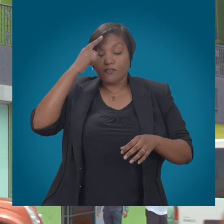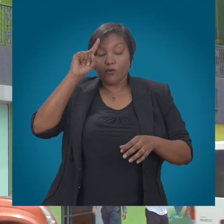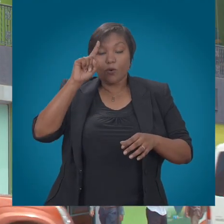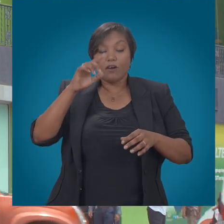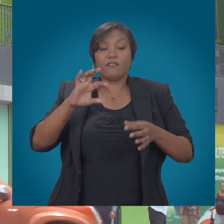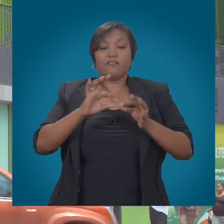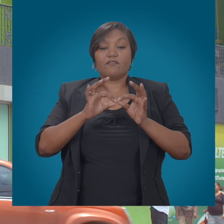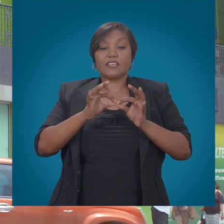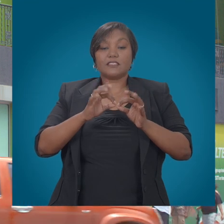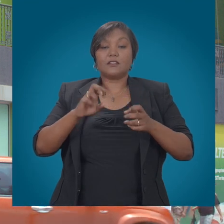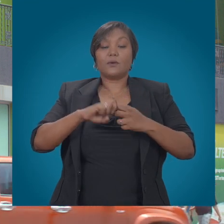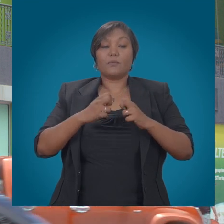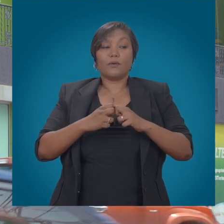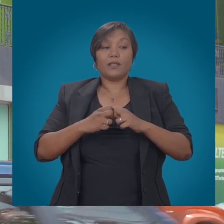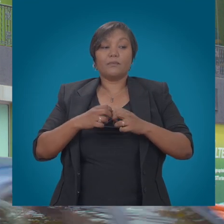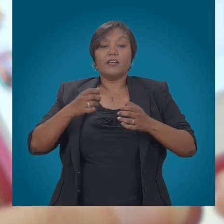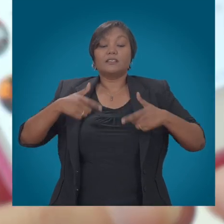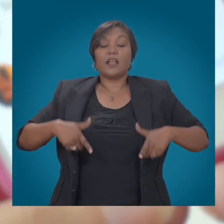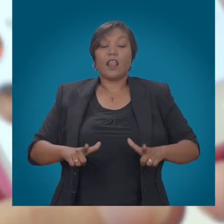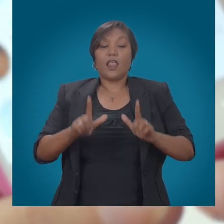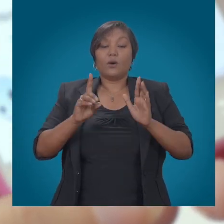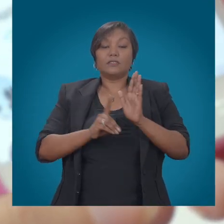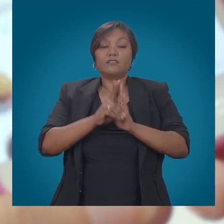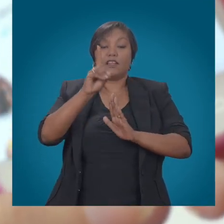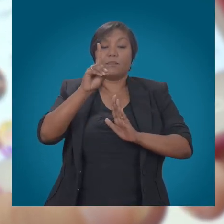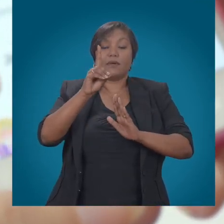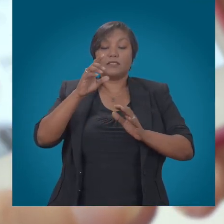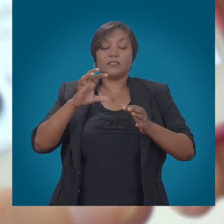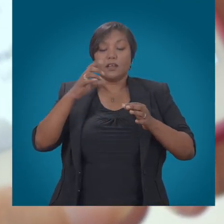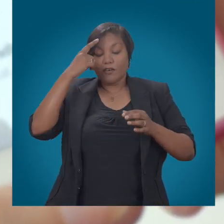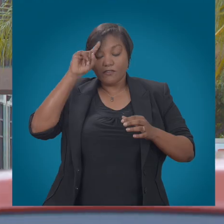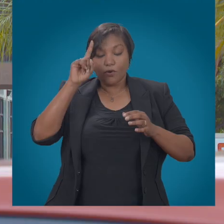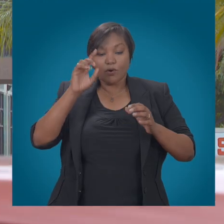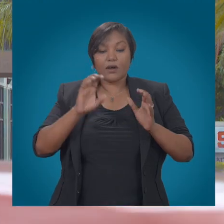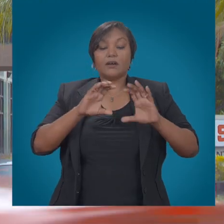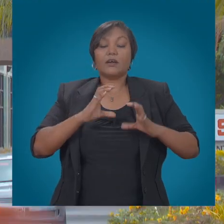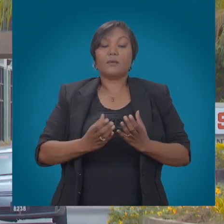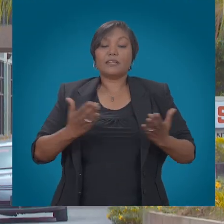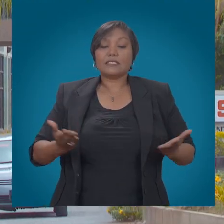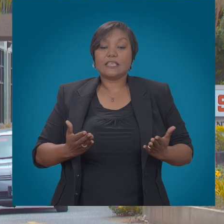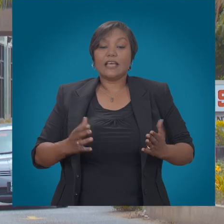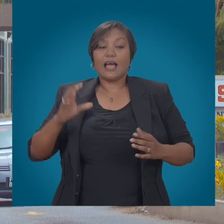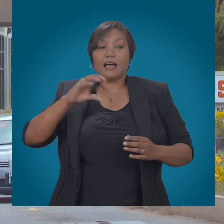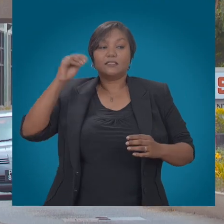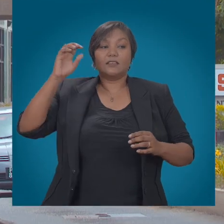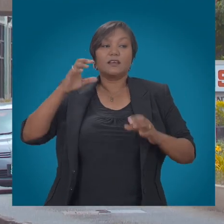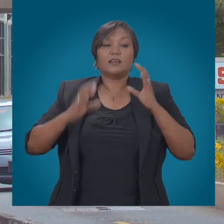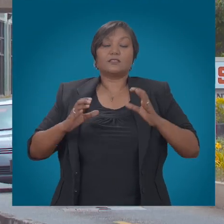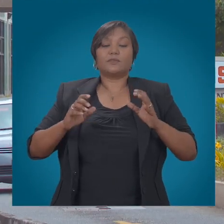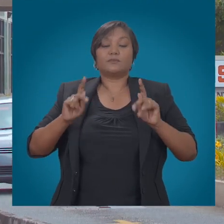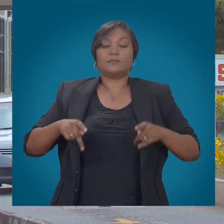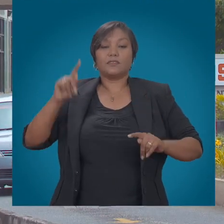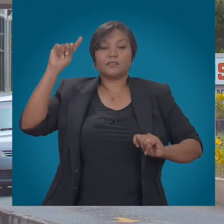a solution which would ultimately benefit consumers and create an environment in which telecoms providers can continue to contribute to the development